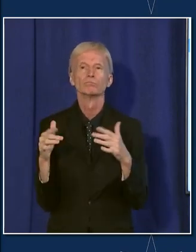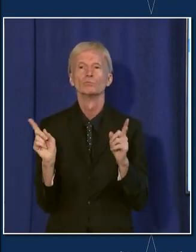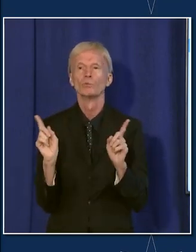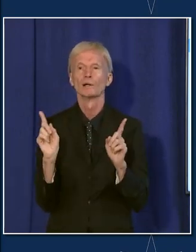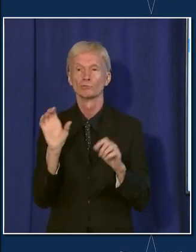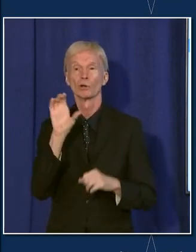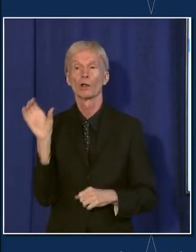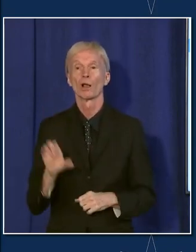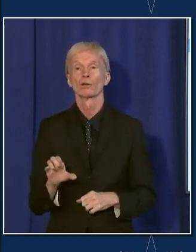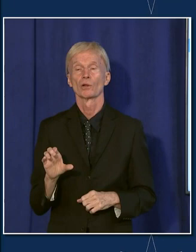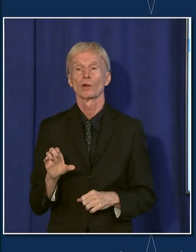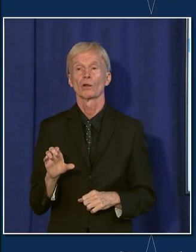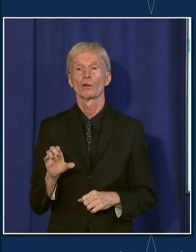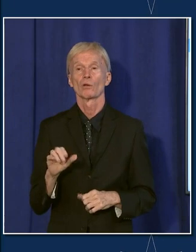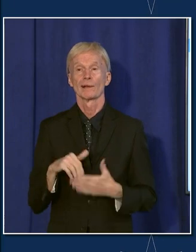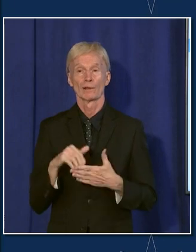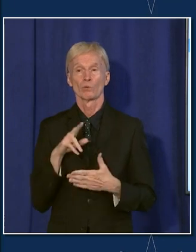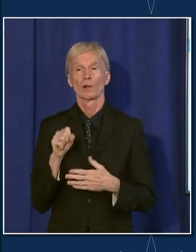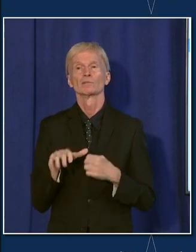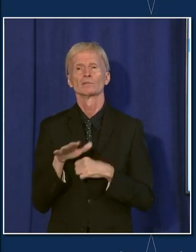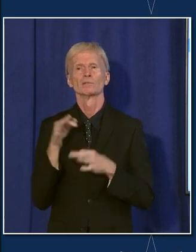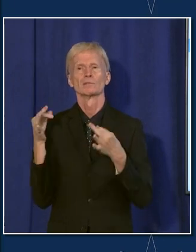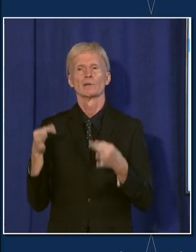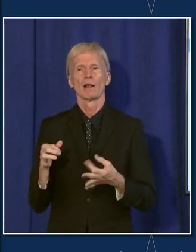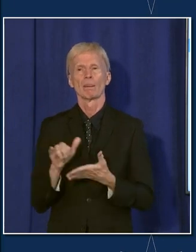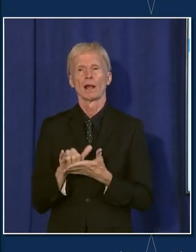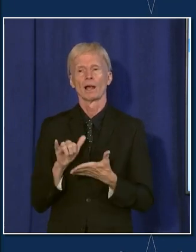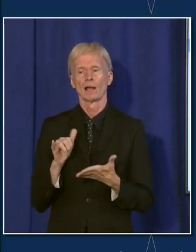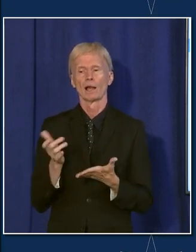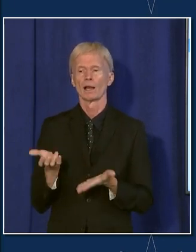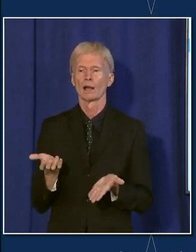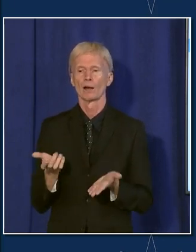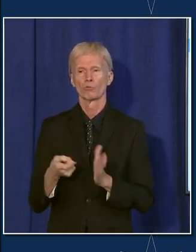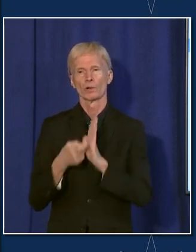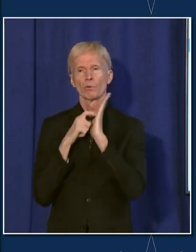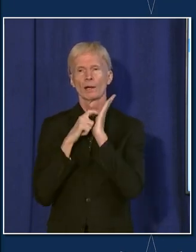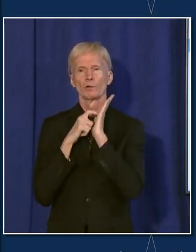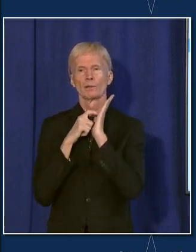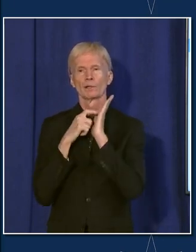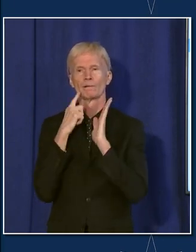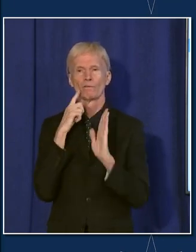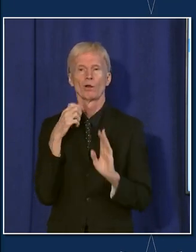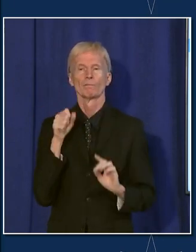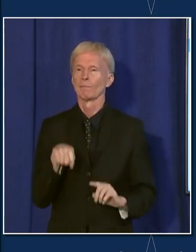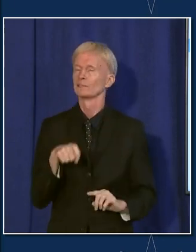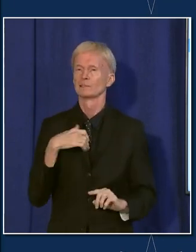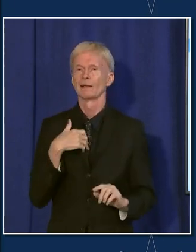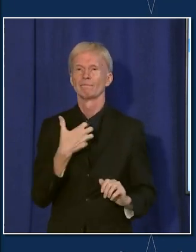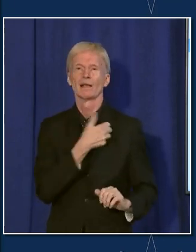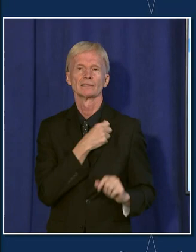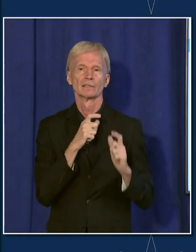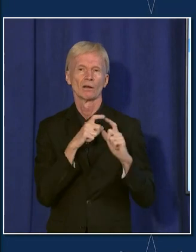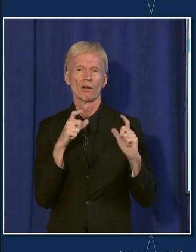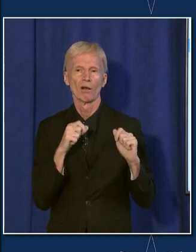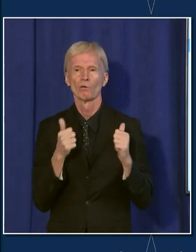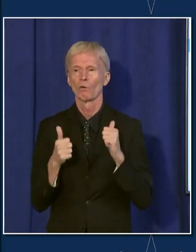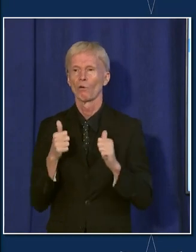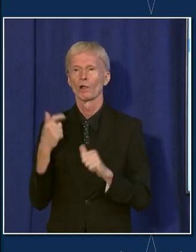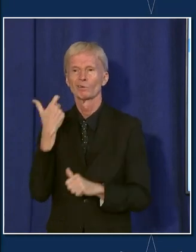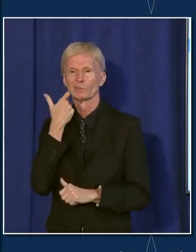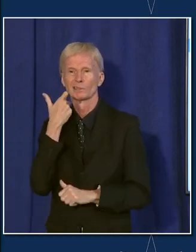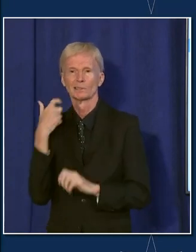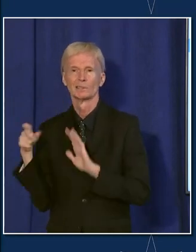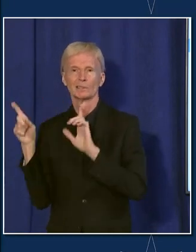in Chicago and around the country make that decision to require either a vaccine or, in some cases, vaccine or a recent negative test.